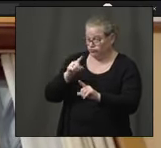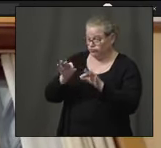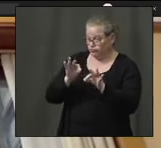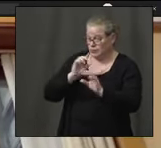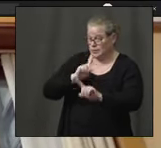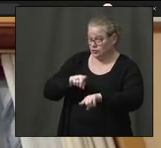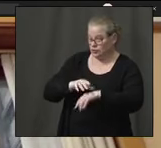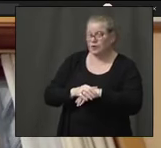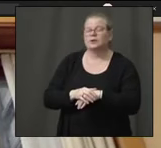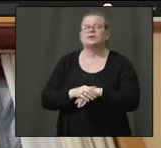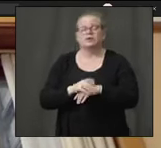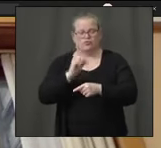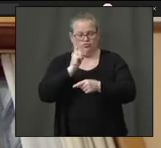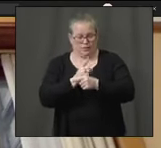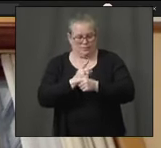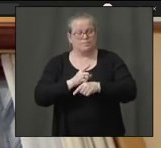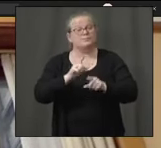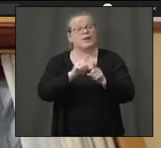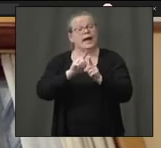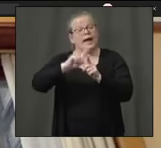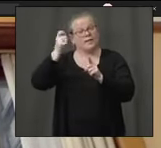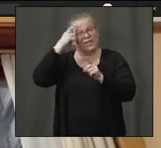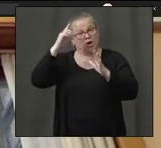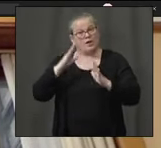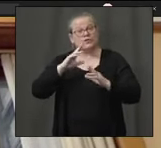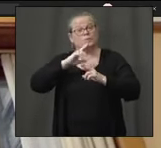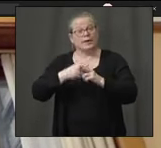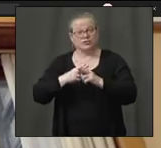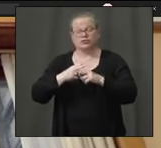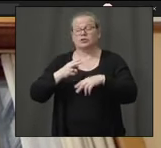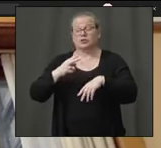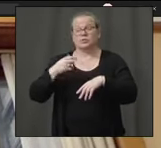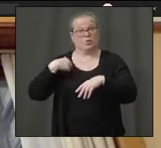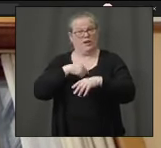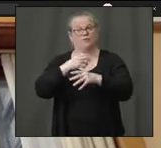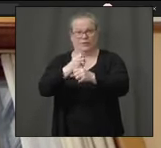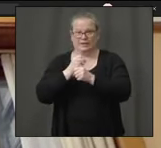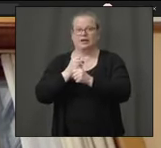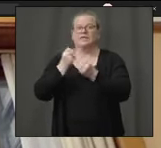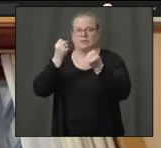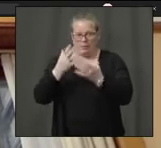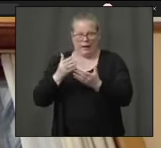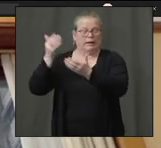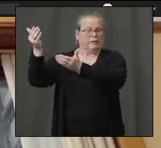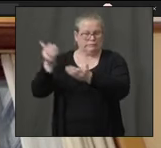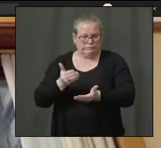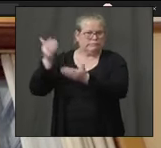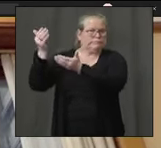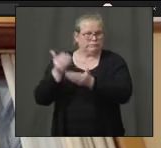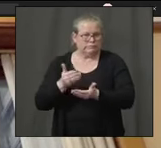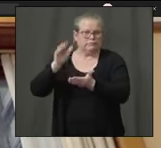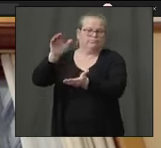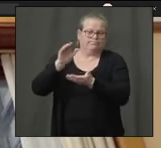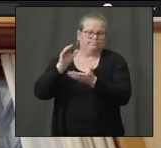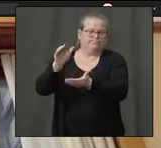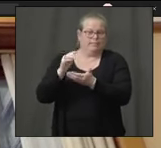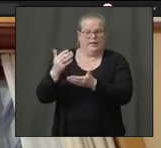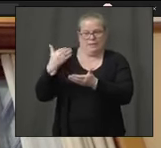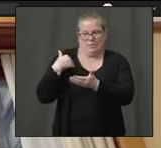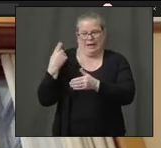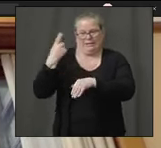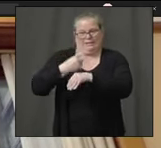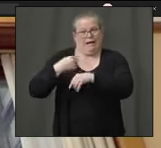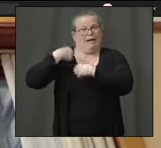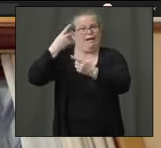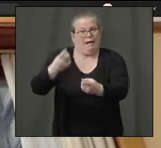some significant deliveries in the last 24 hours. We're definitely starting to fill our inventory and distributing